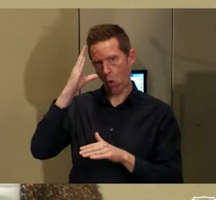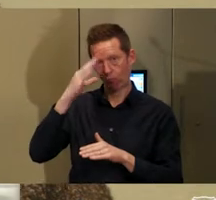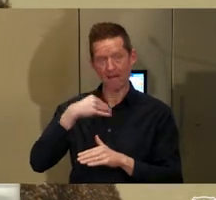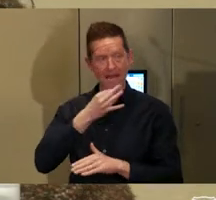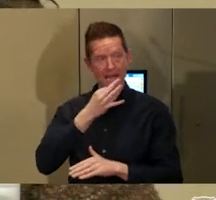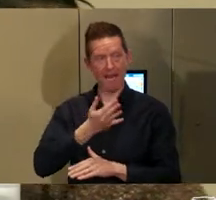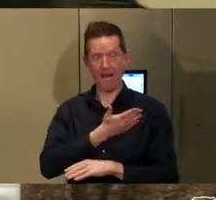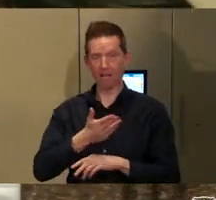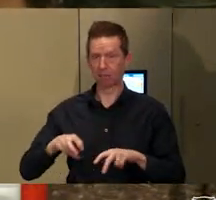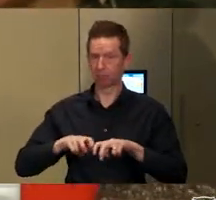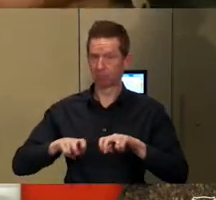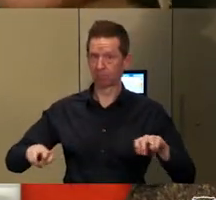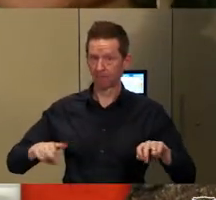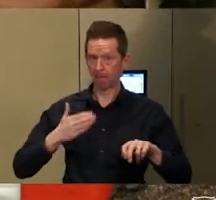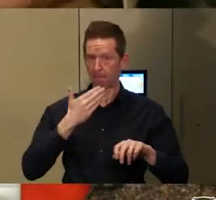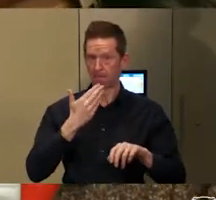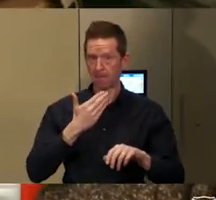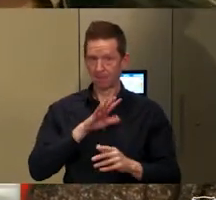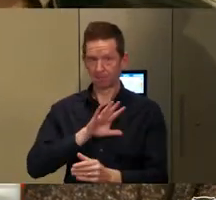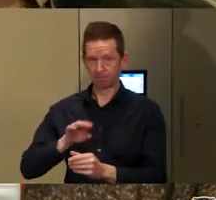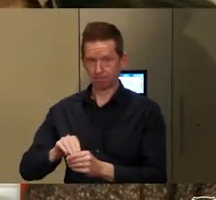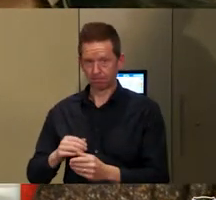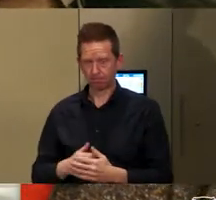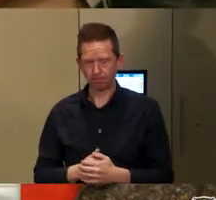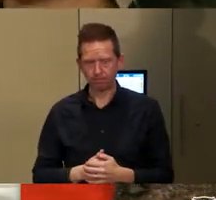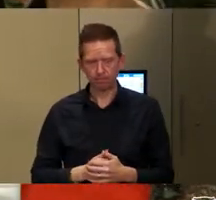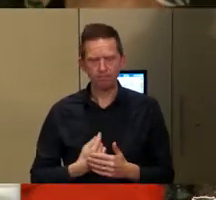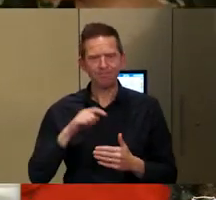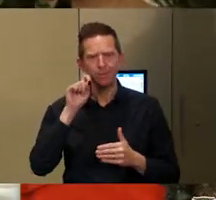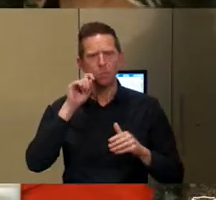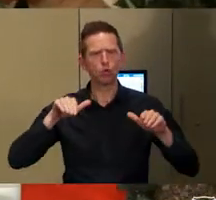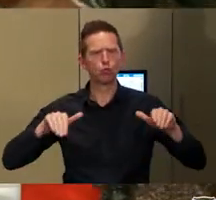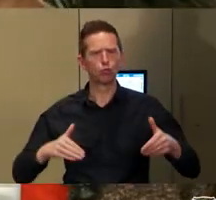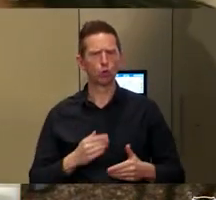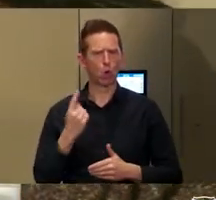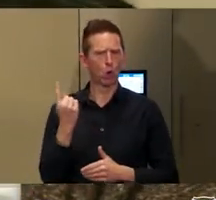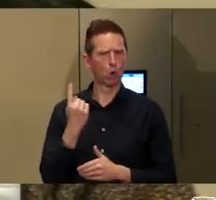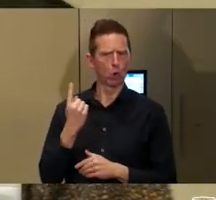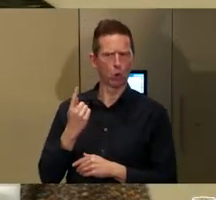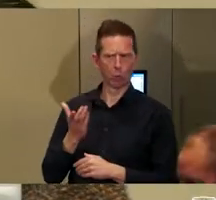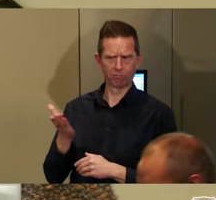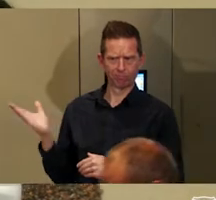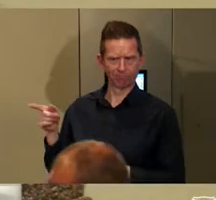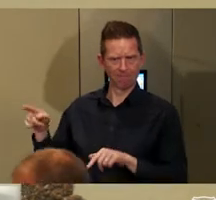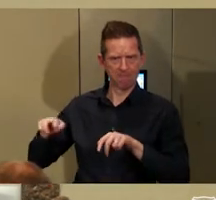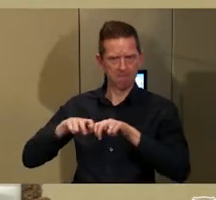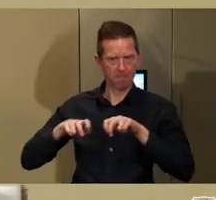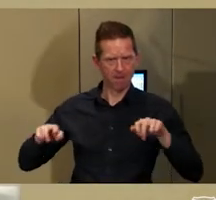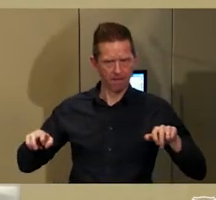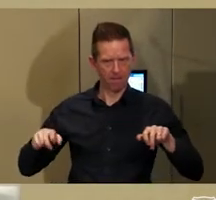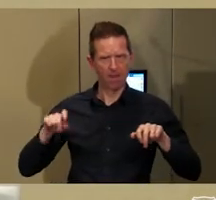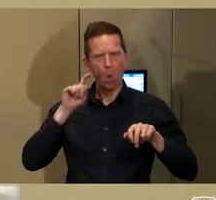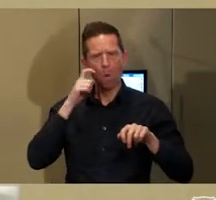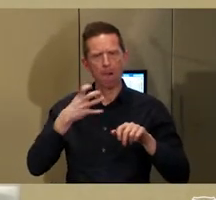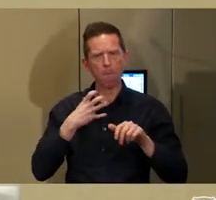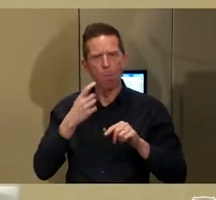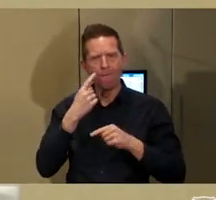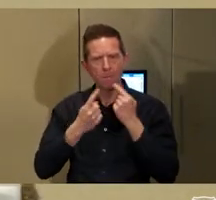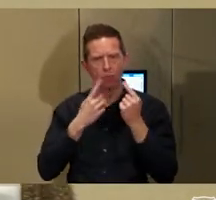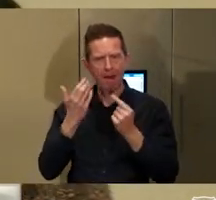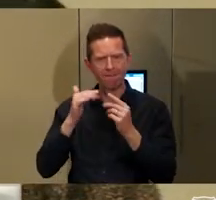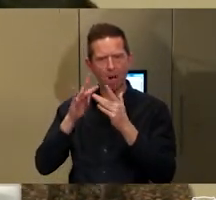the stage. And I will just quickly introduce each of the panel members, but there should be more information online